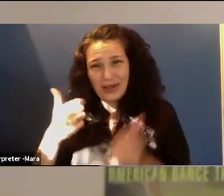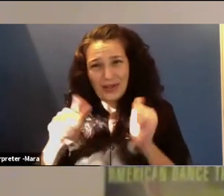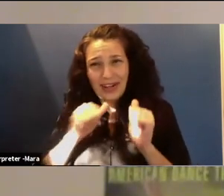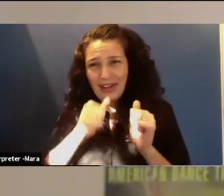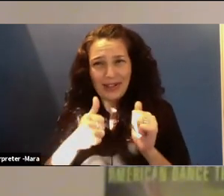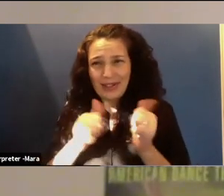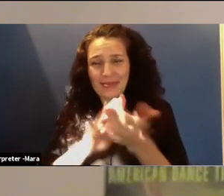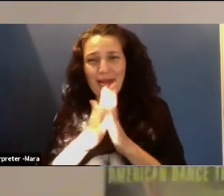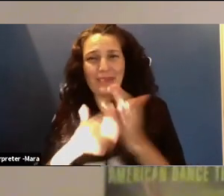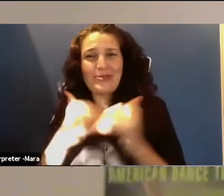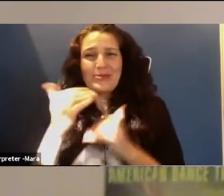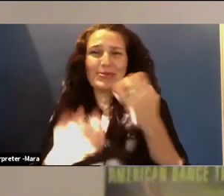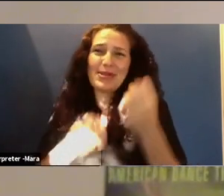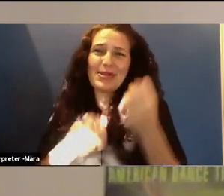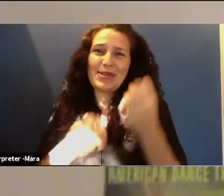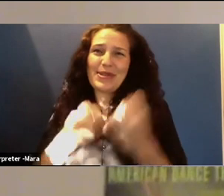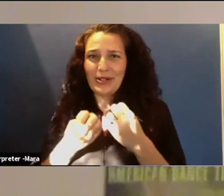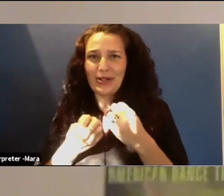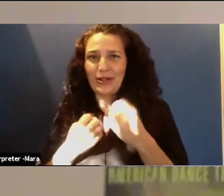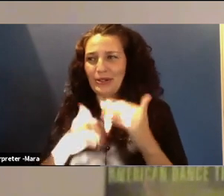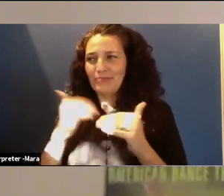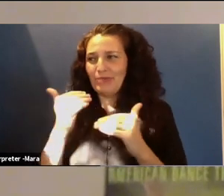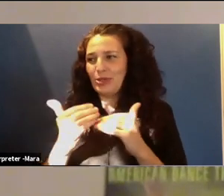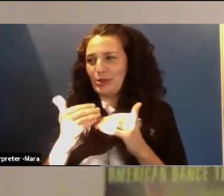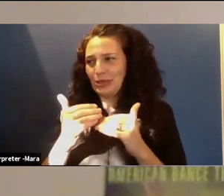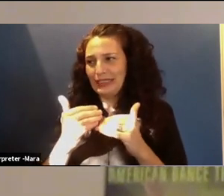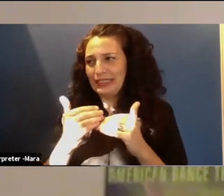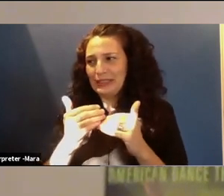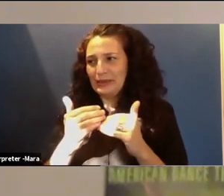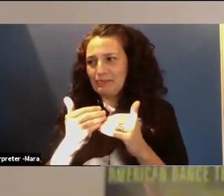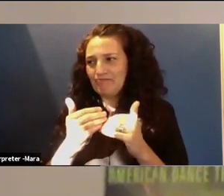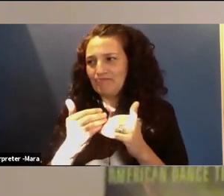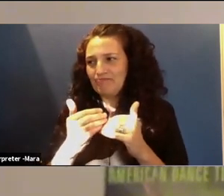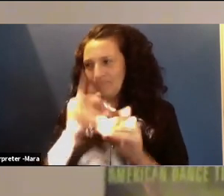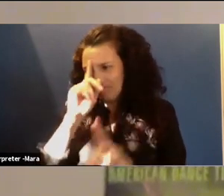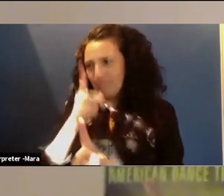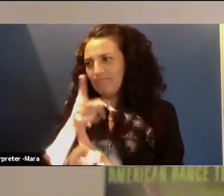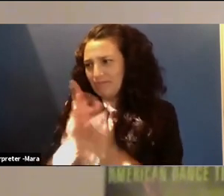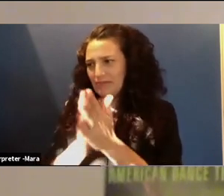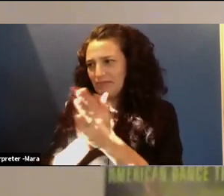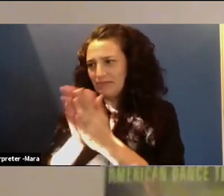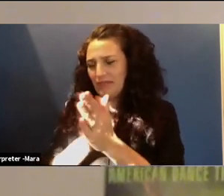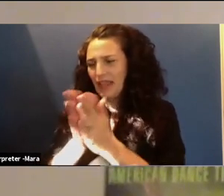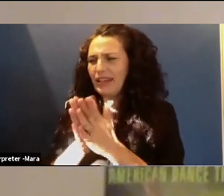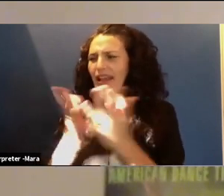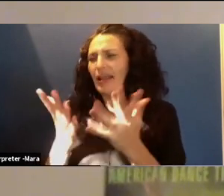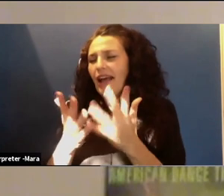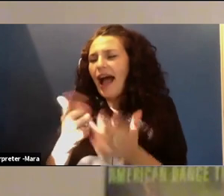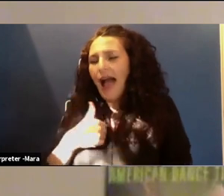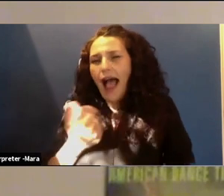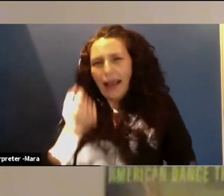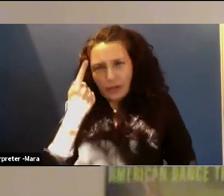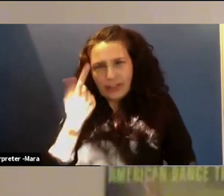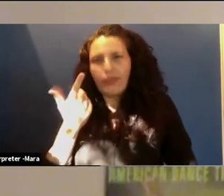married to a particular outcome. But I know that the work that I want to do in